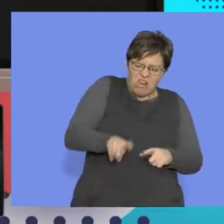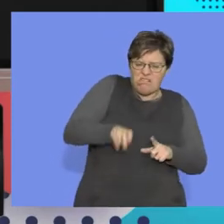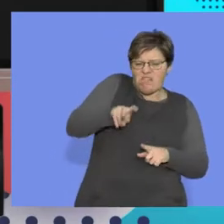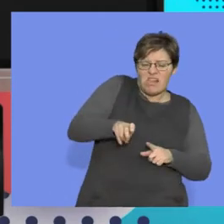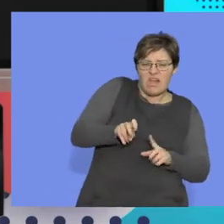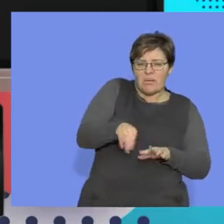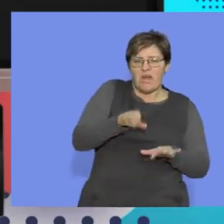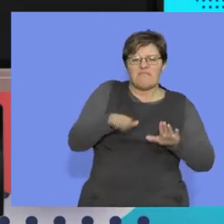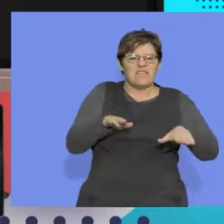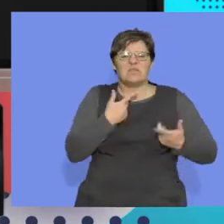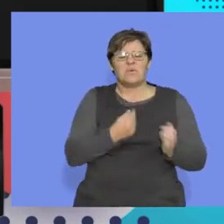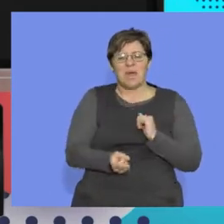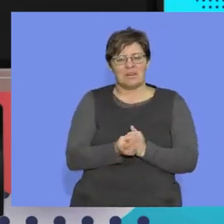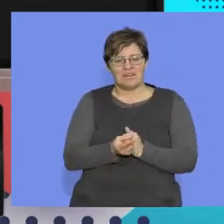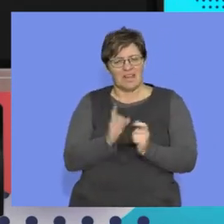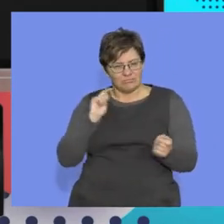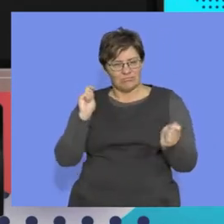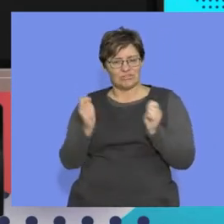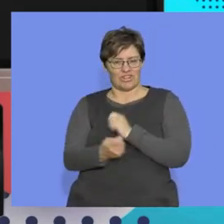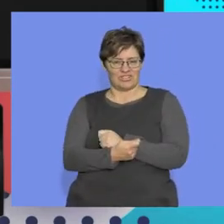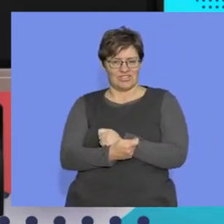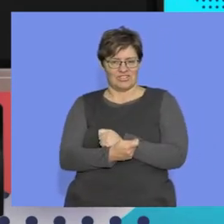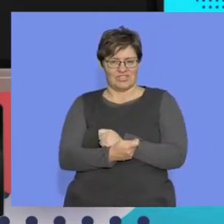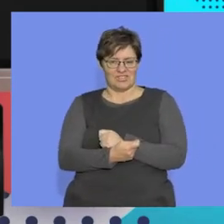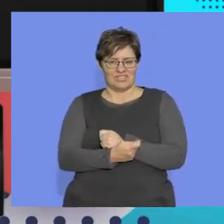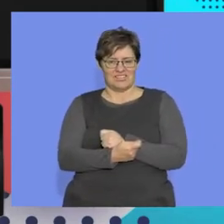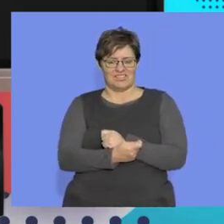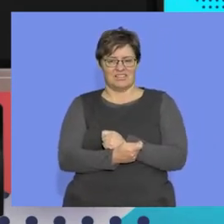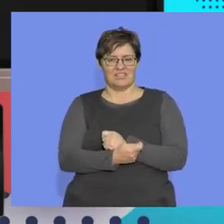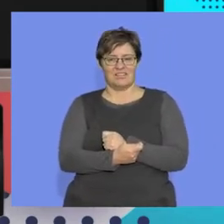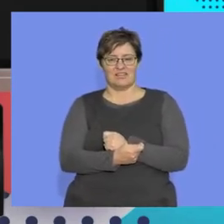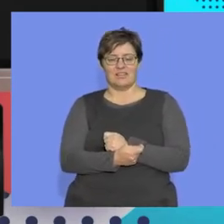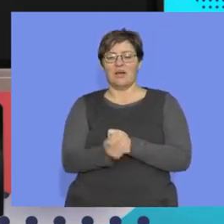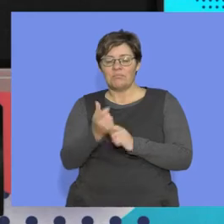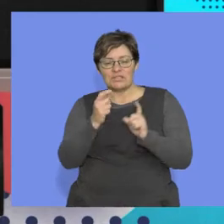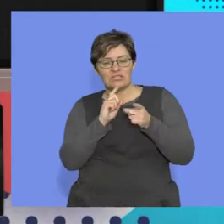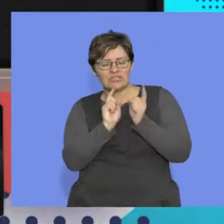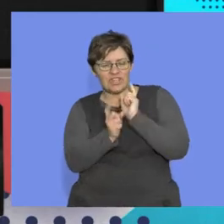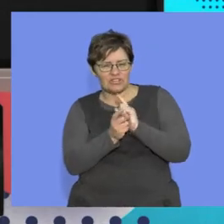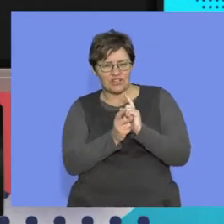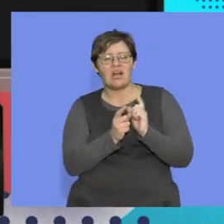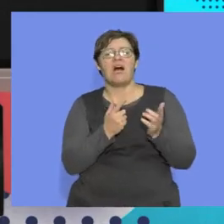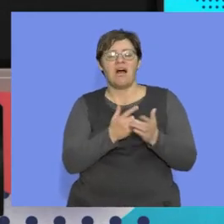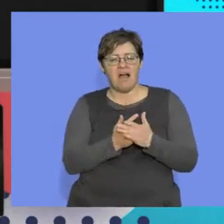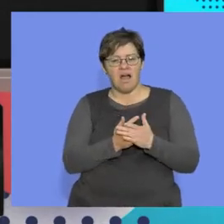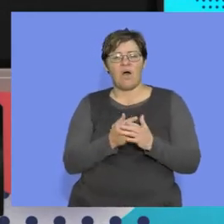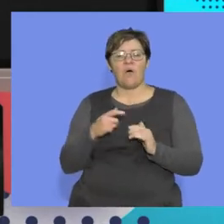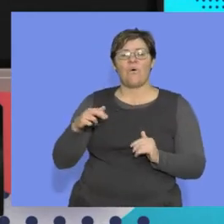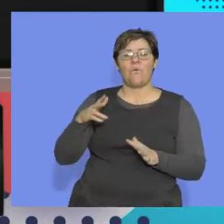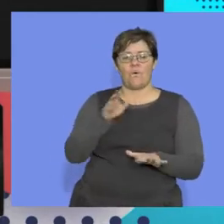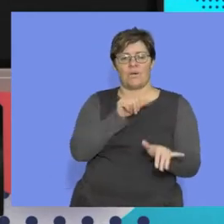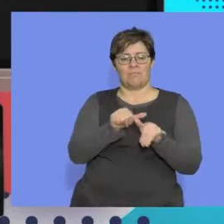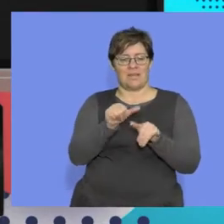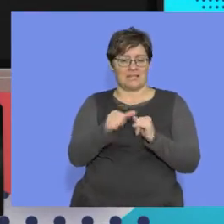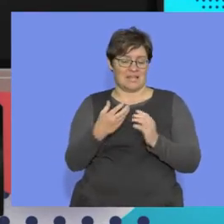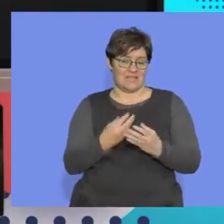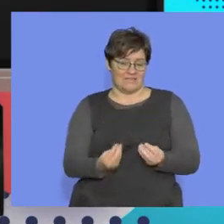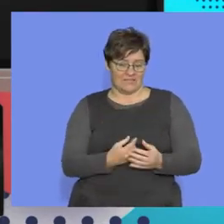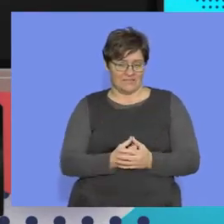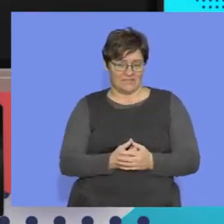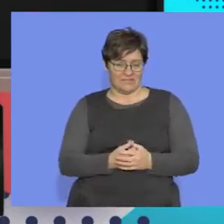towel, right? What happened to our feet? It all changed, right? Slight changes to make walking